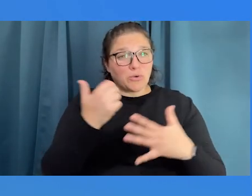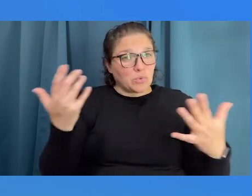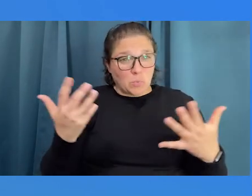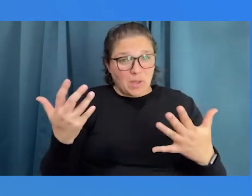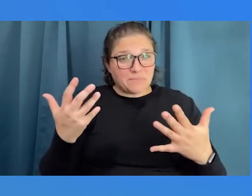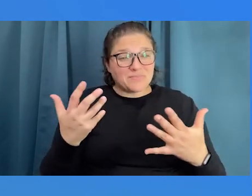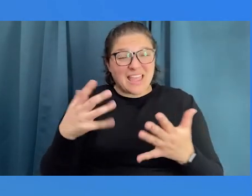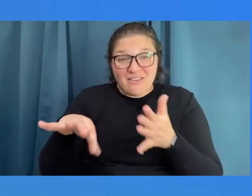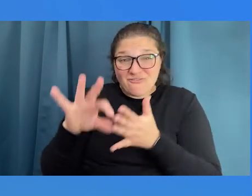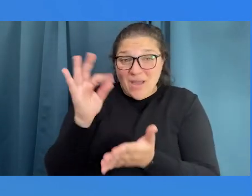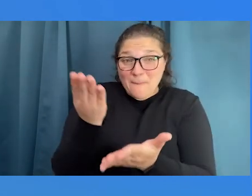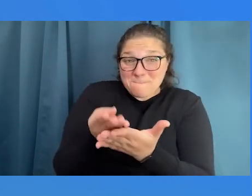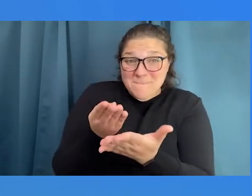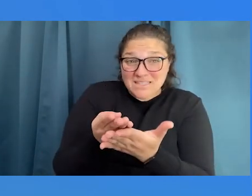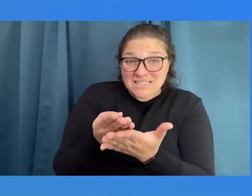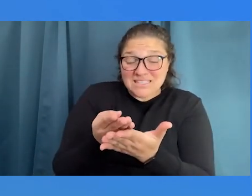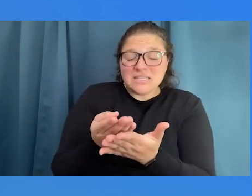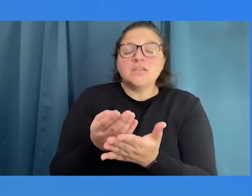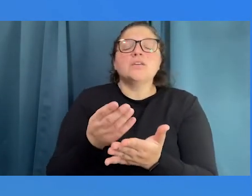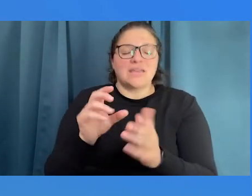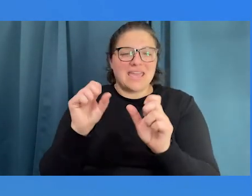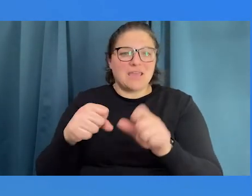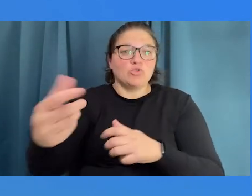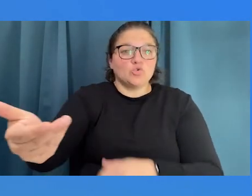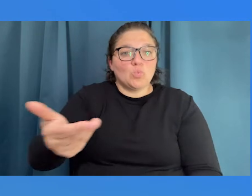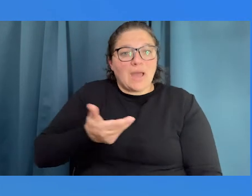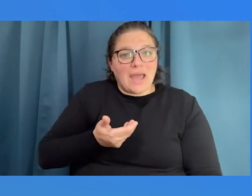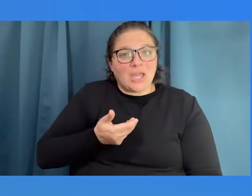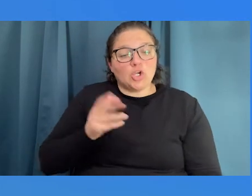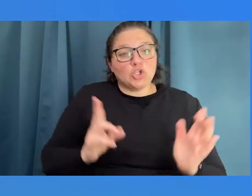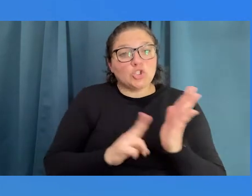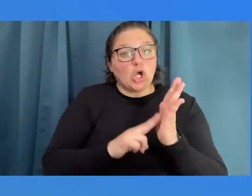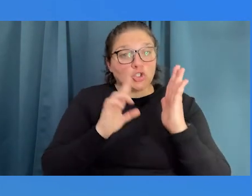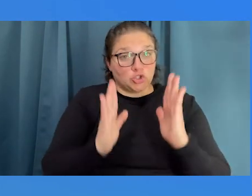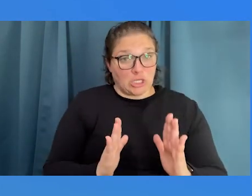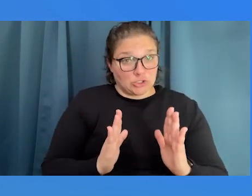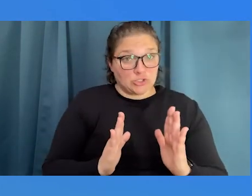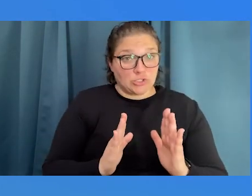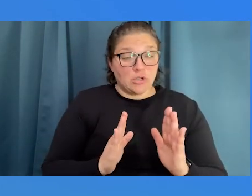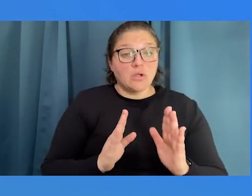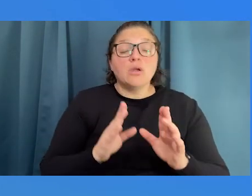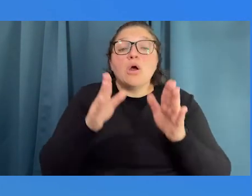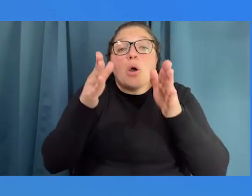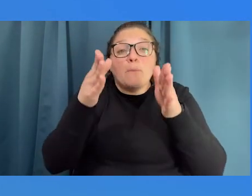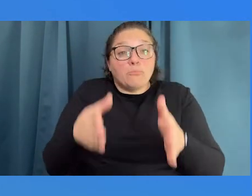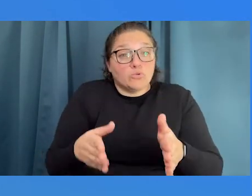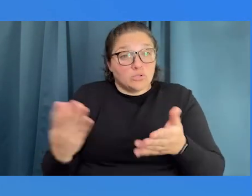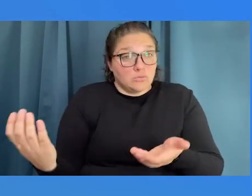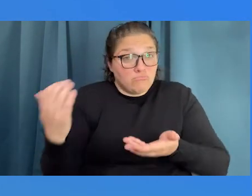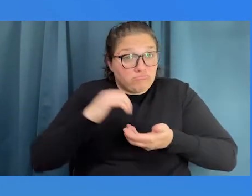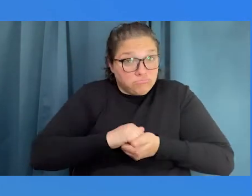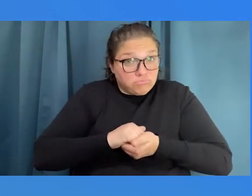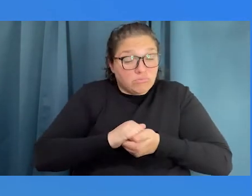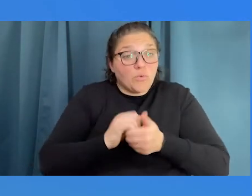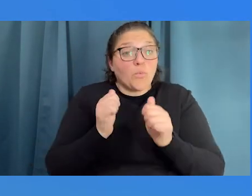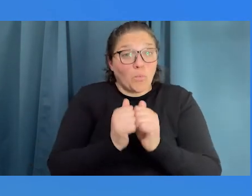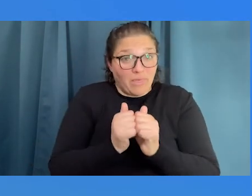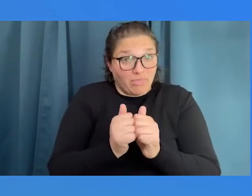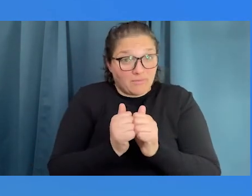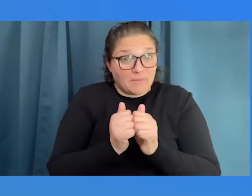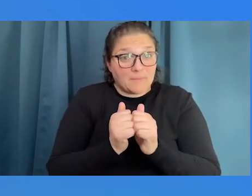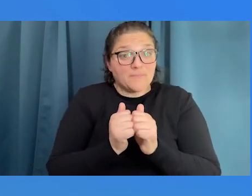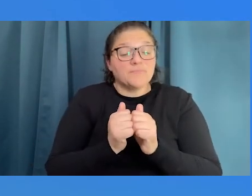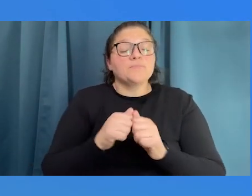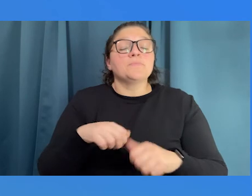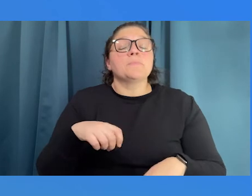to be able to hire a contractor, someone that could work with us, the Deaf Professional